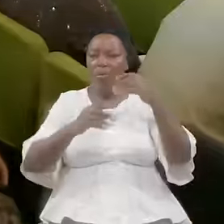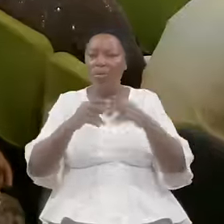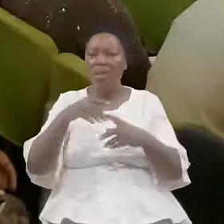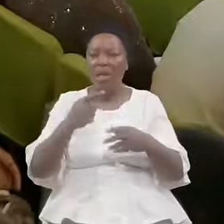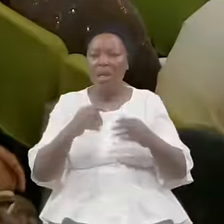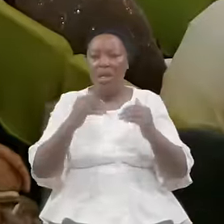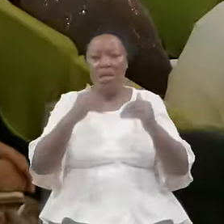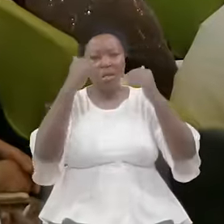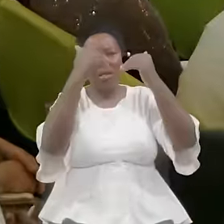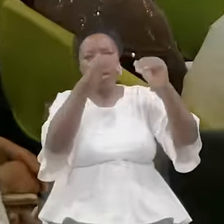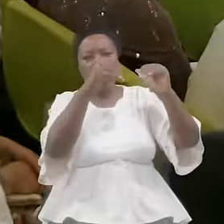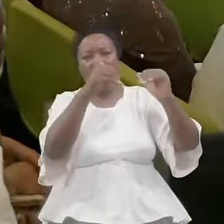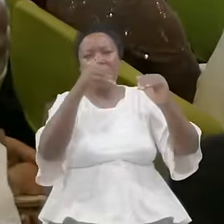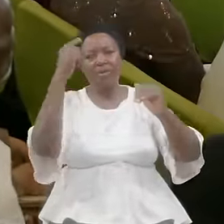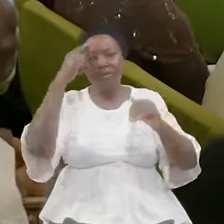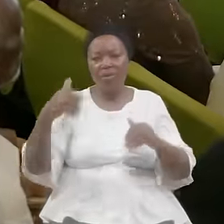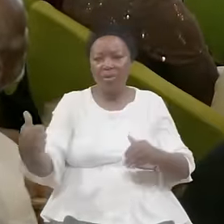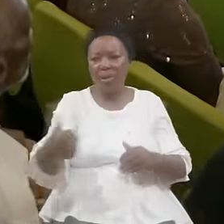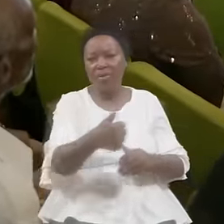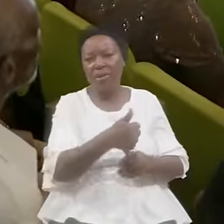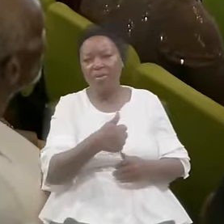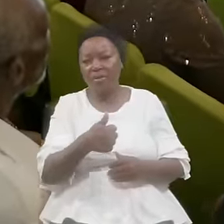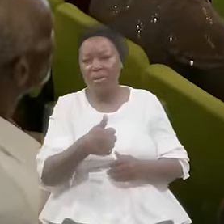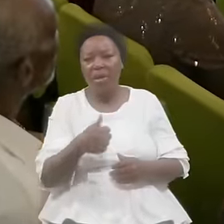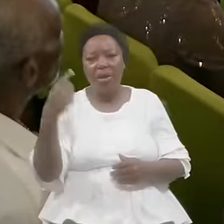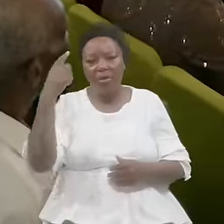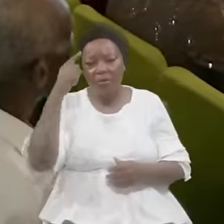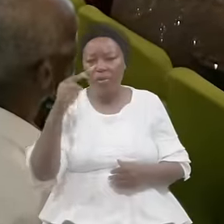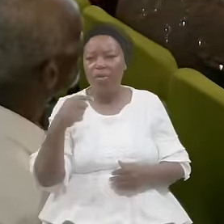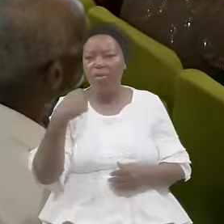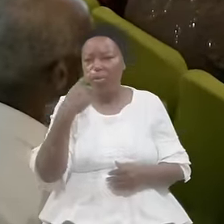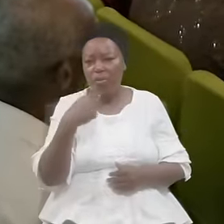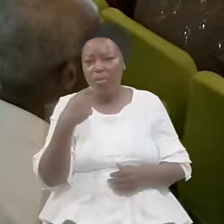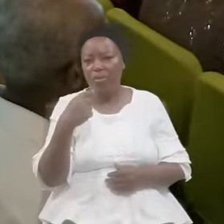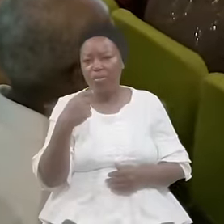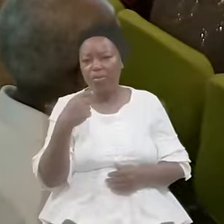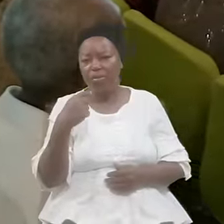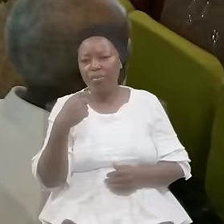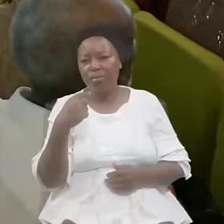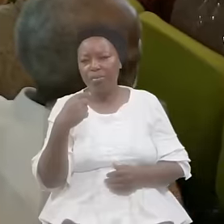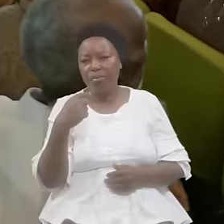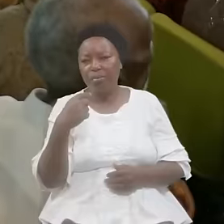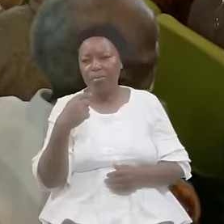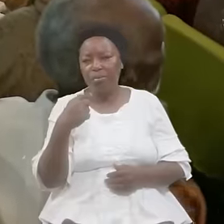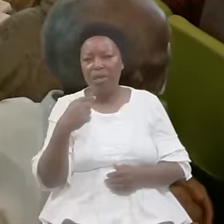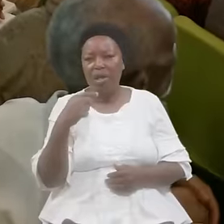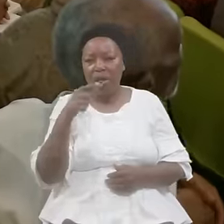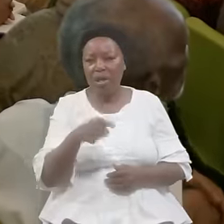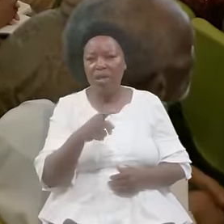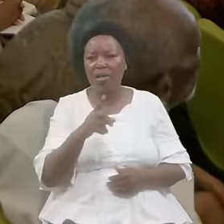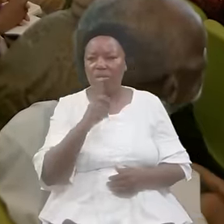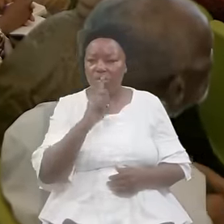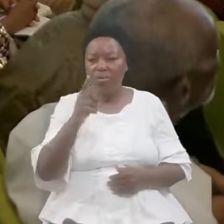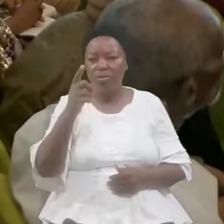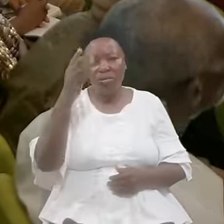for themselves For whom He did for know